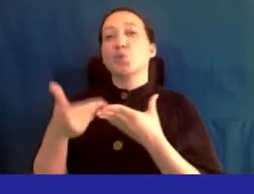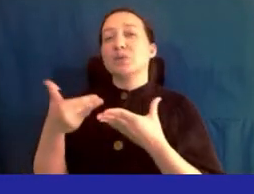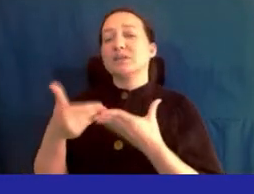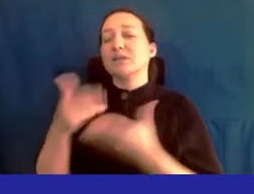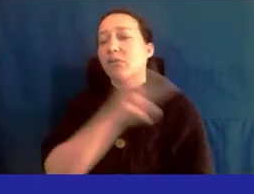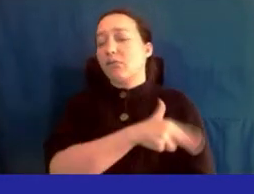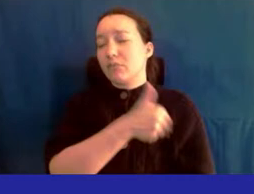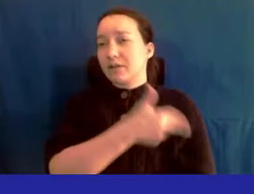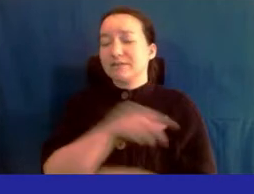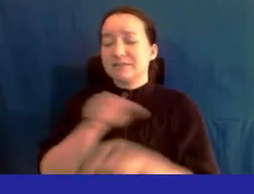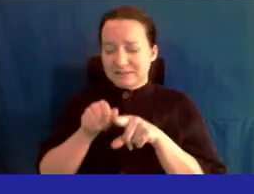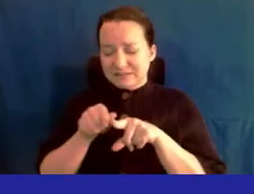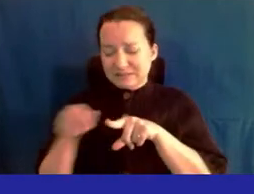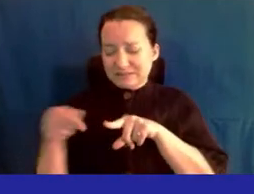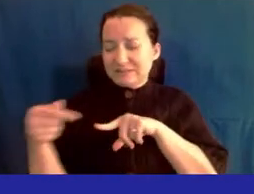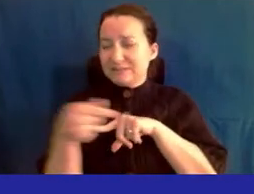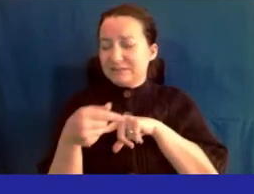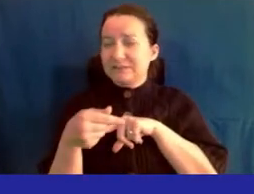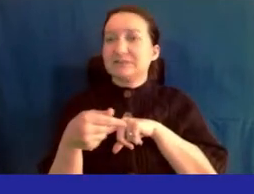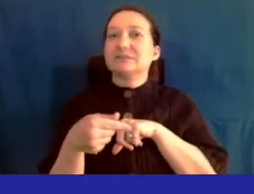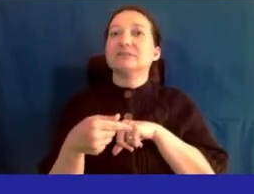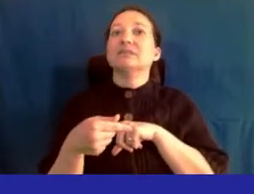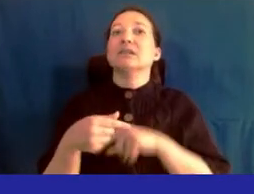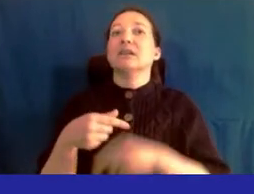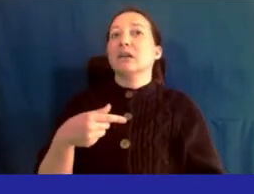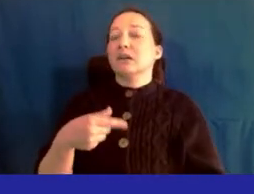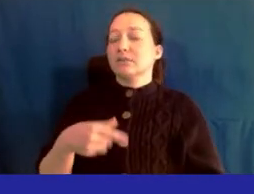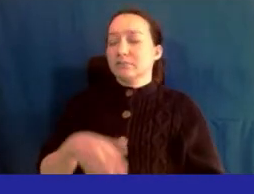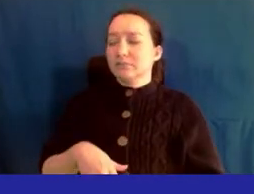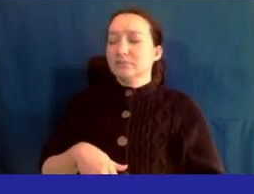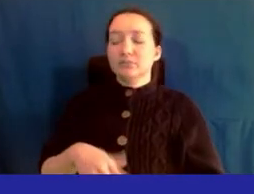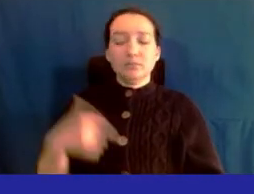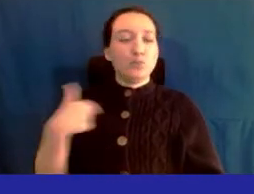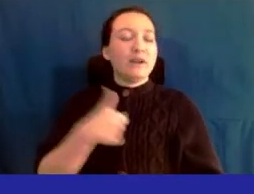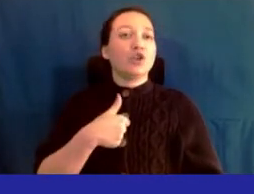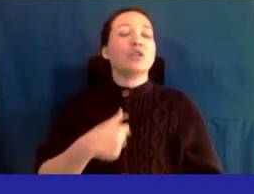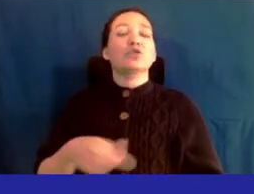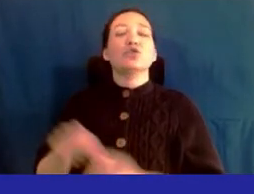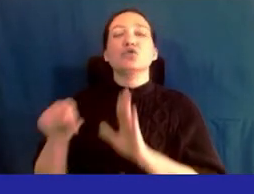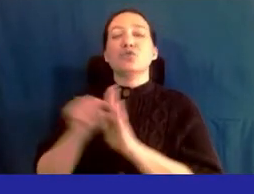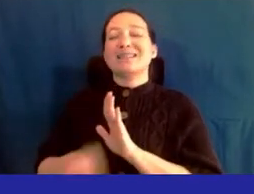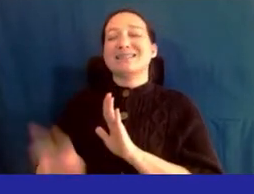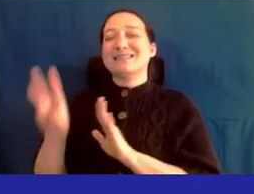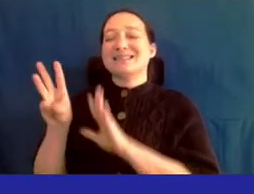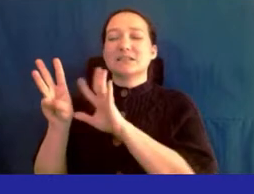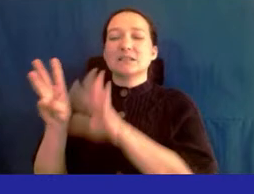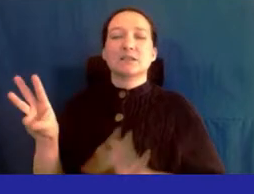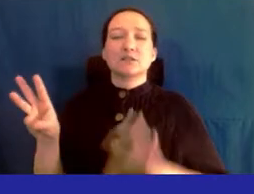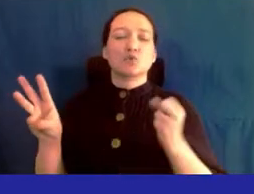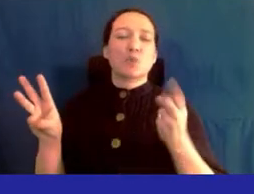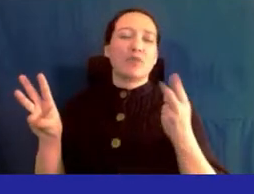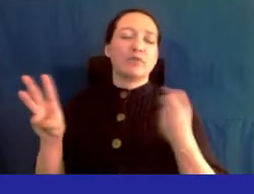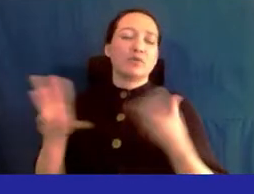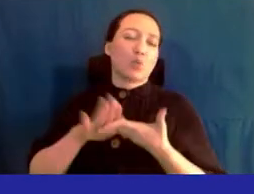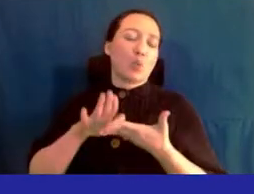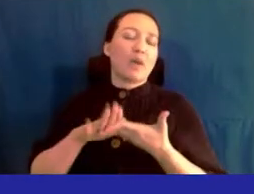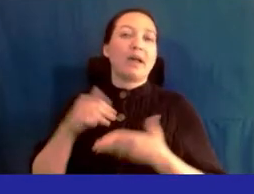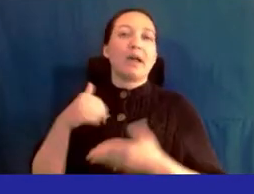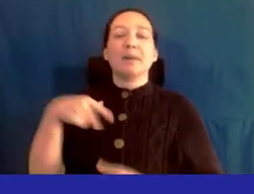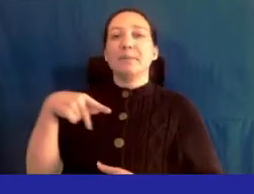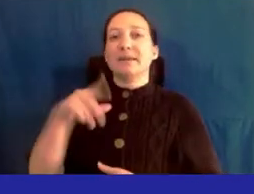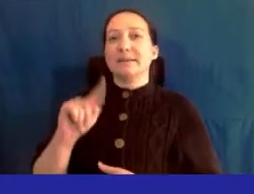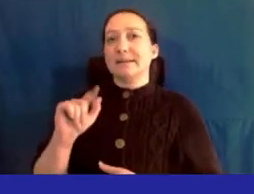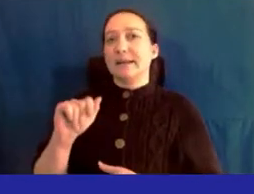hospital right around the corner on gothel's avenue we are a grade 6 to grade 12 school i serve as the pta